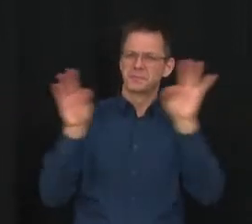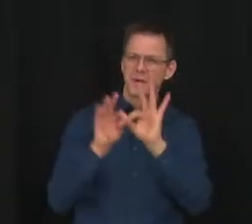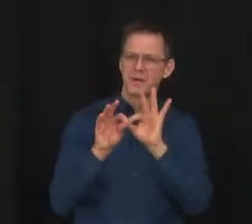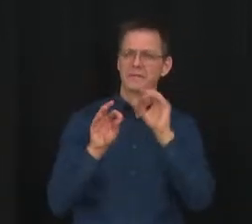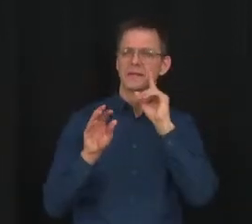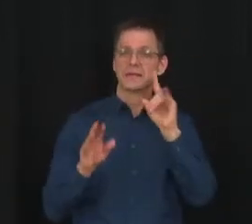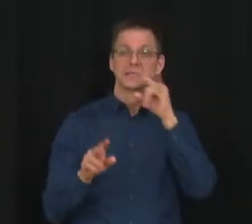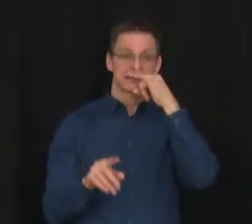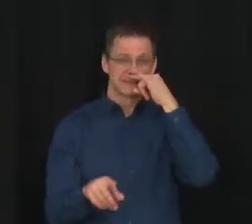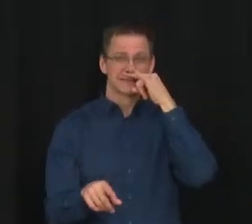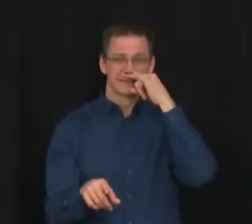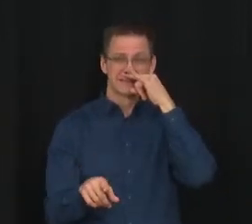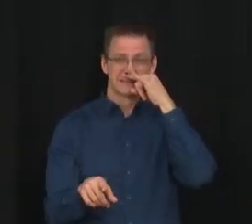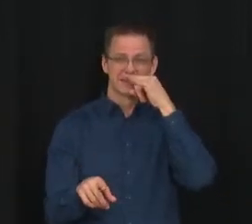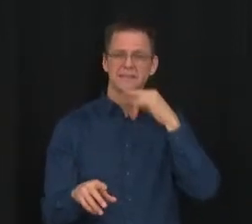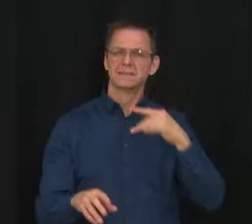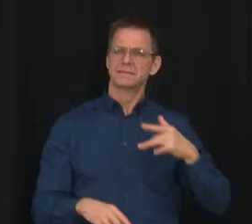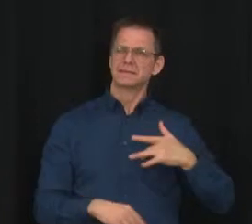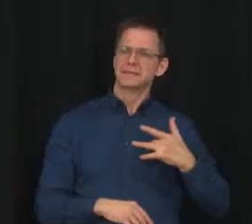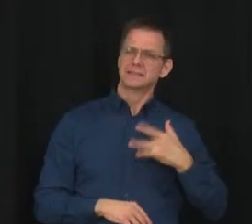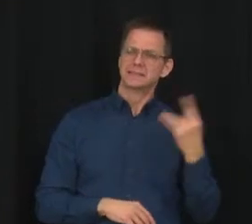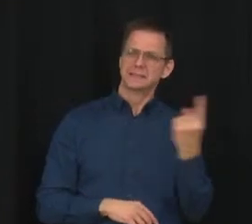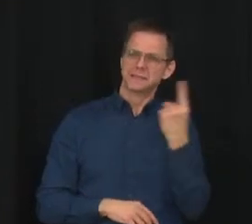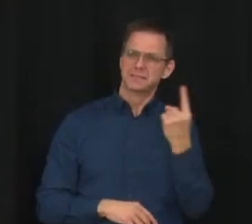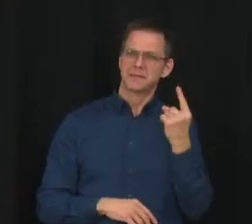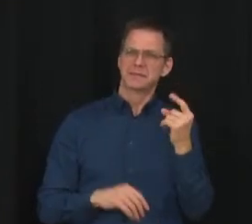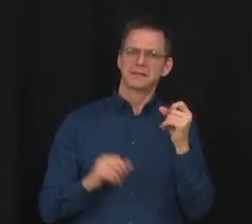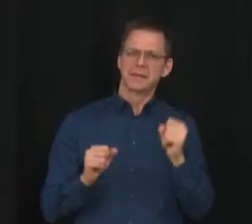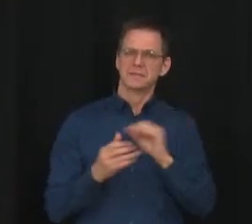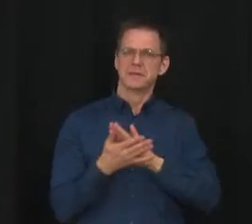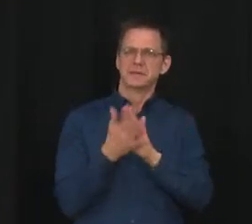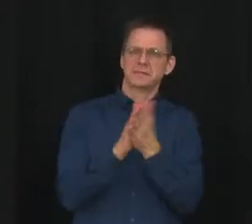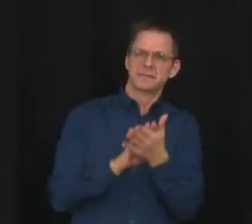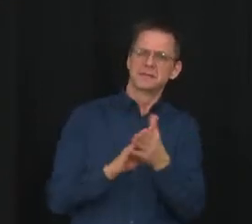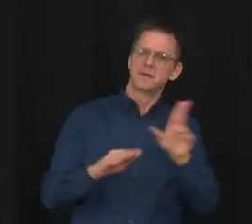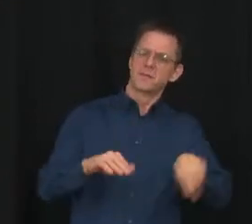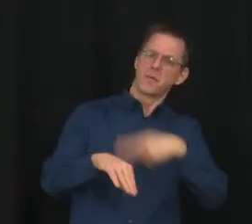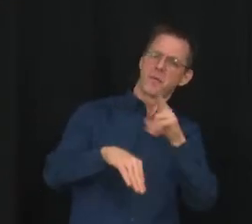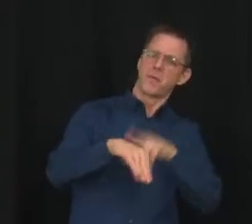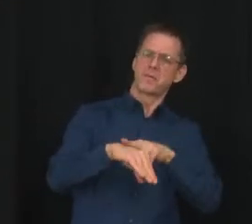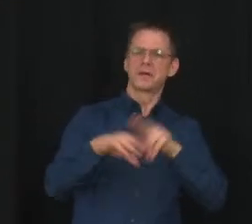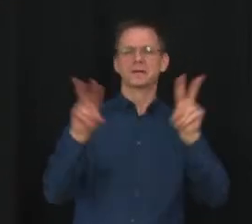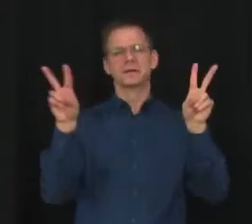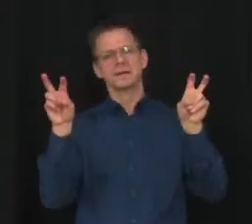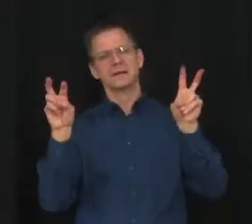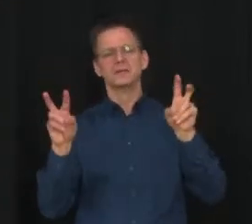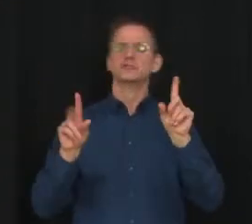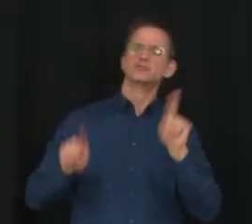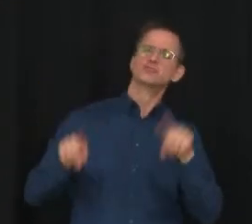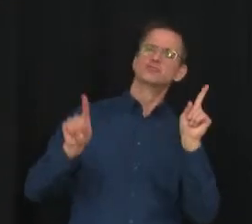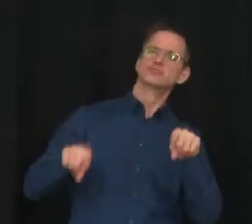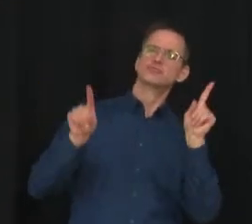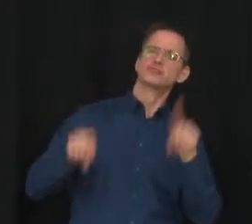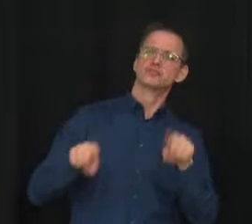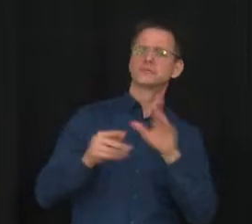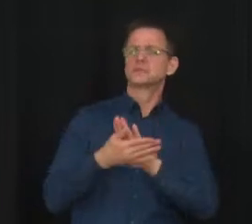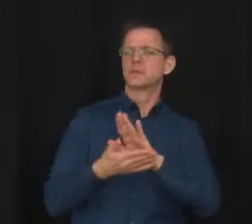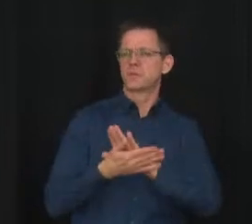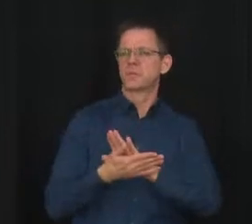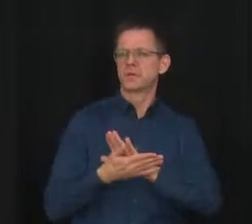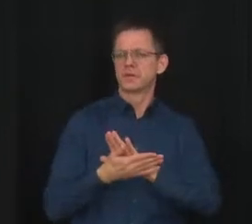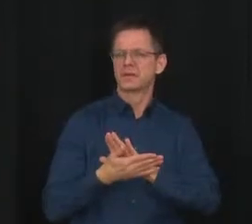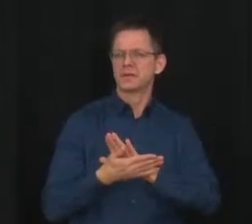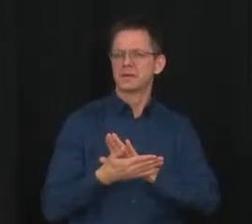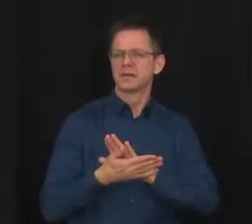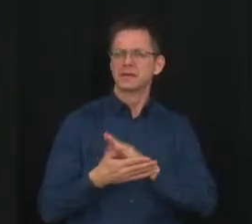challenging times. There are no perfect, completely risk-free solutions available to us or any